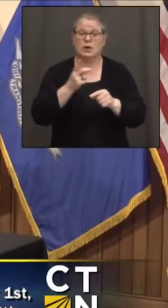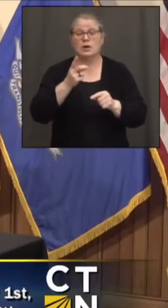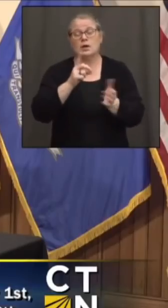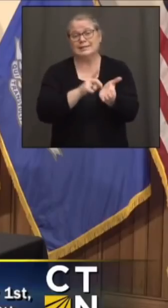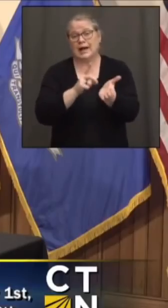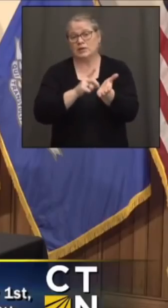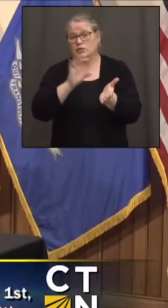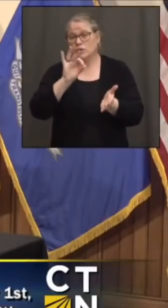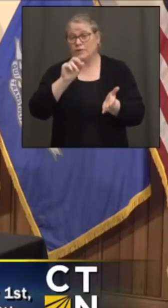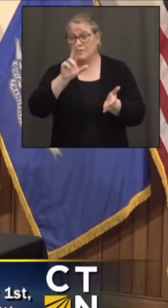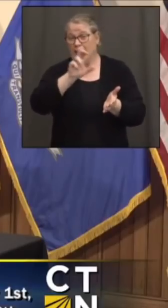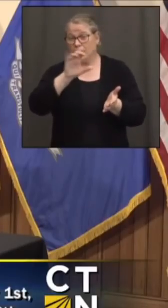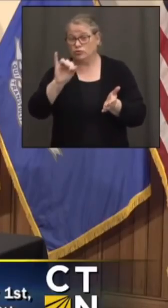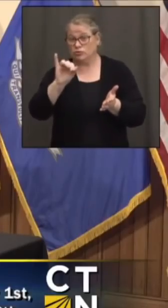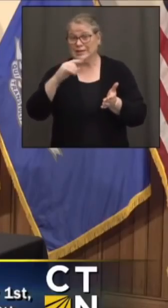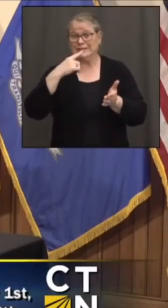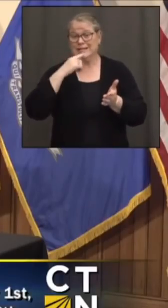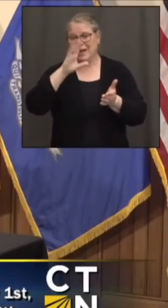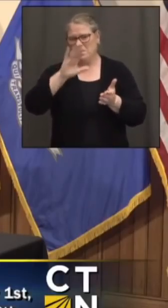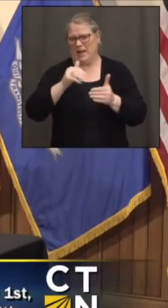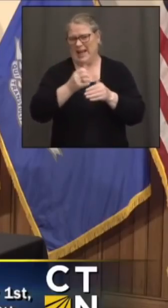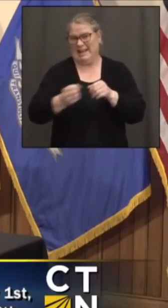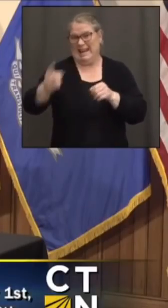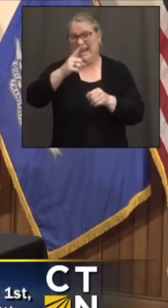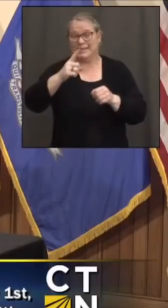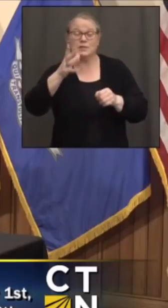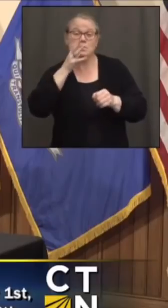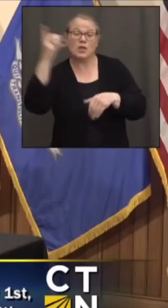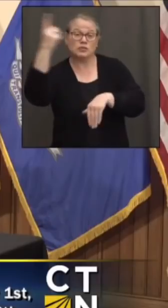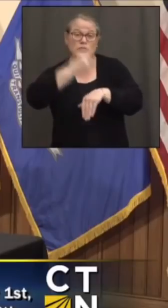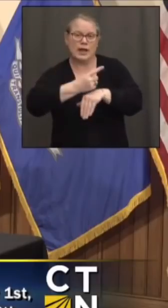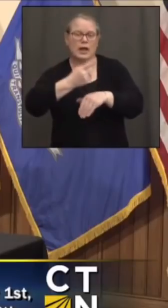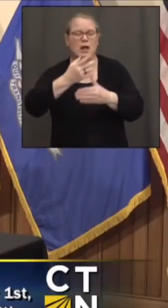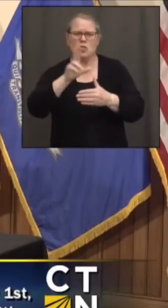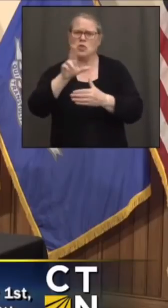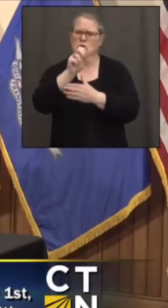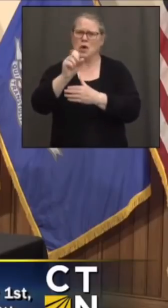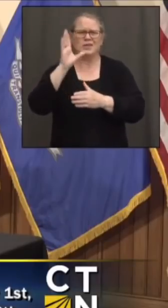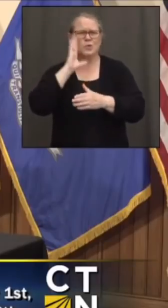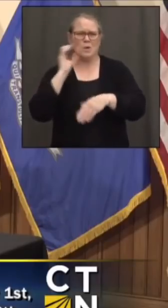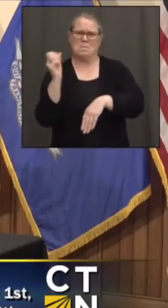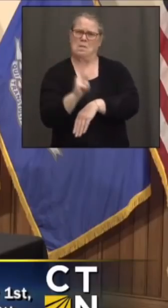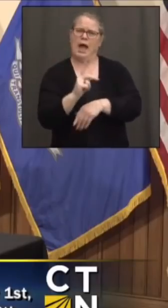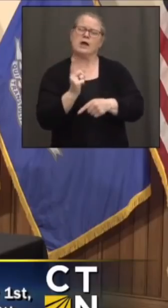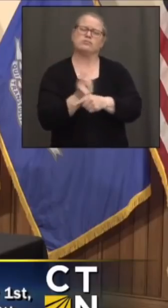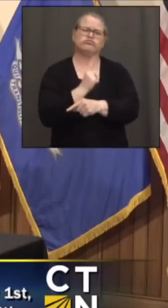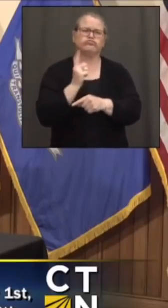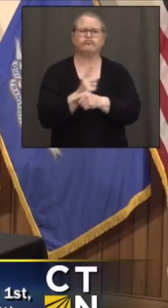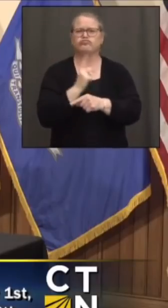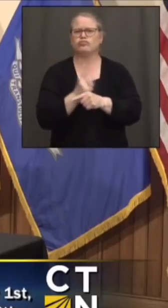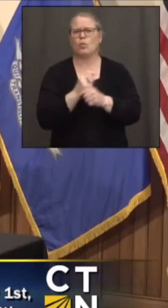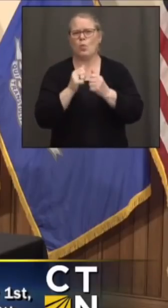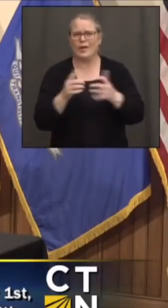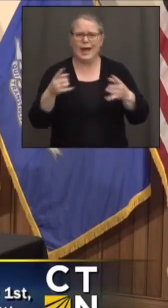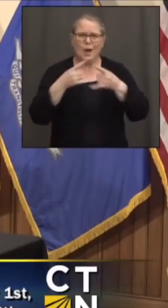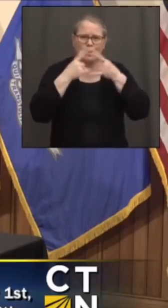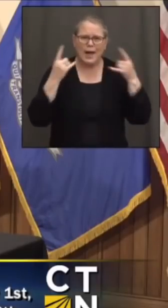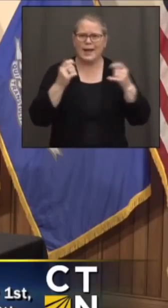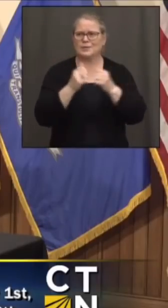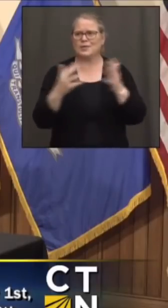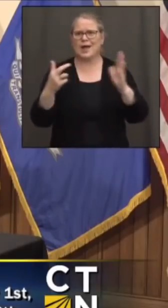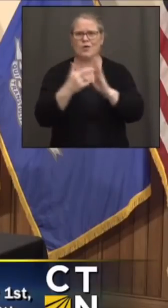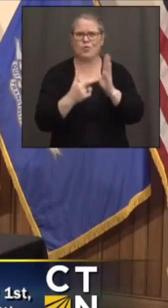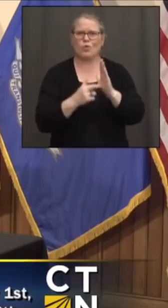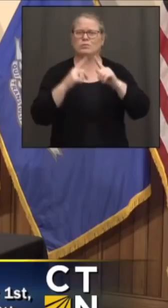across the U.S. by next Mother's Day. But from where we're sitting right now in Connecticut, when you take a look at the numbers that you showed earlier today,